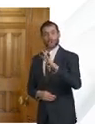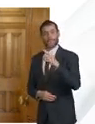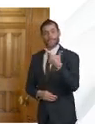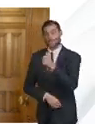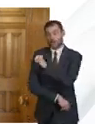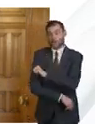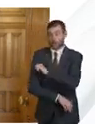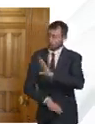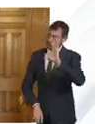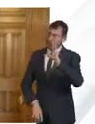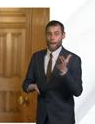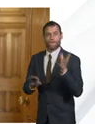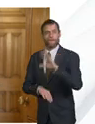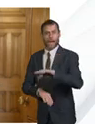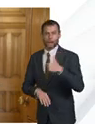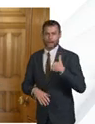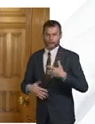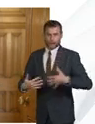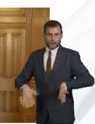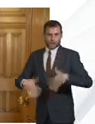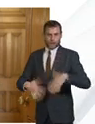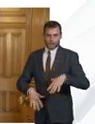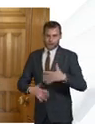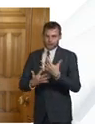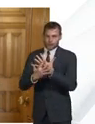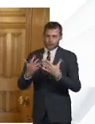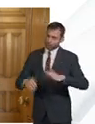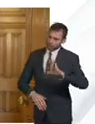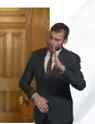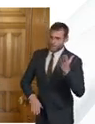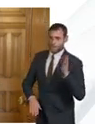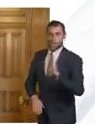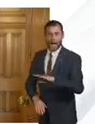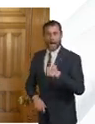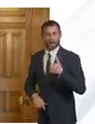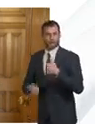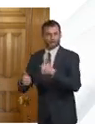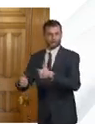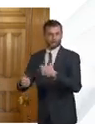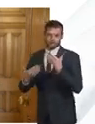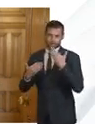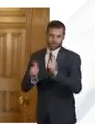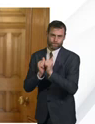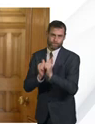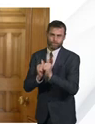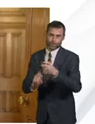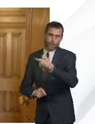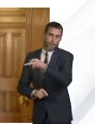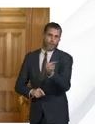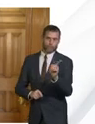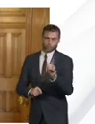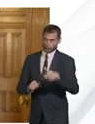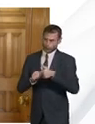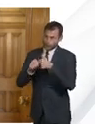and I pay tribute to each and every one of those who's returning to the NHS at its hour of need